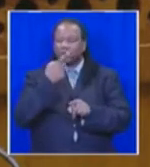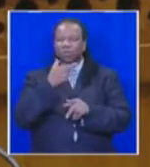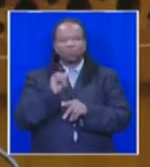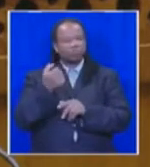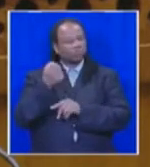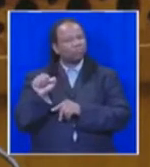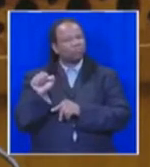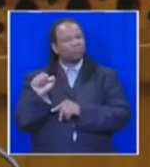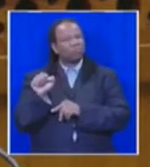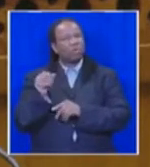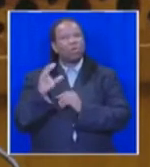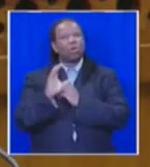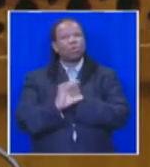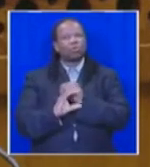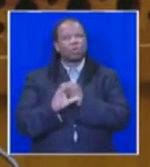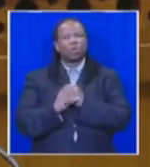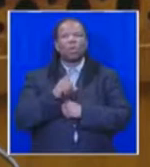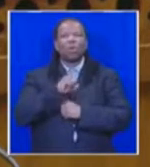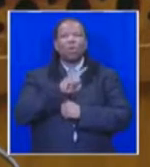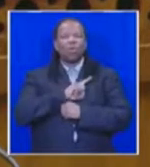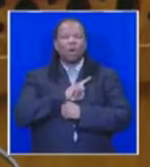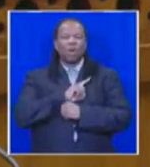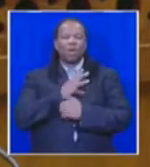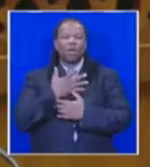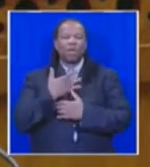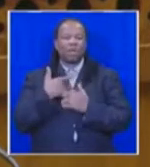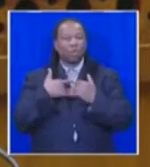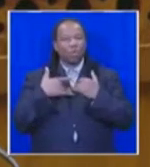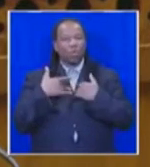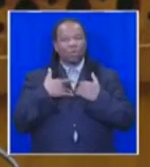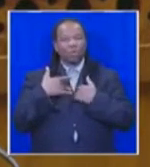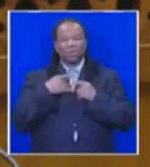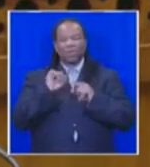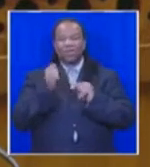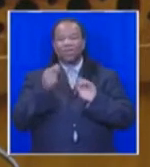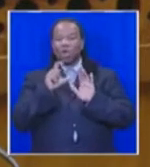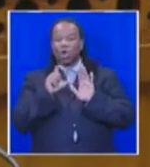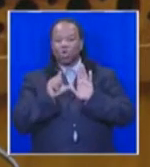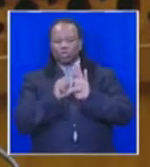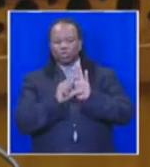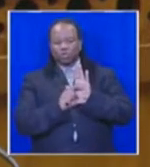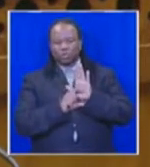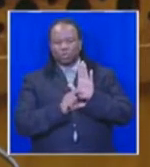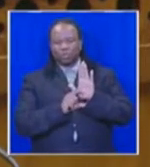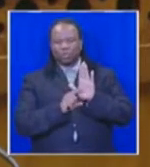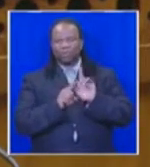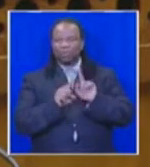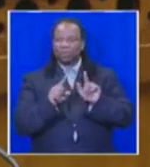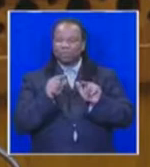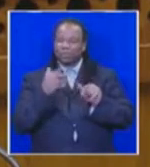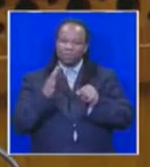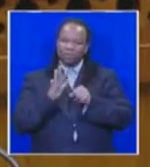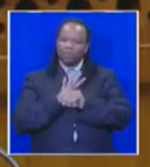because of the serious concerns around certain clauses, our decision was not a blanket rejection or